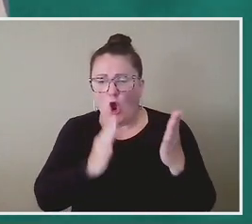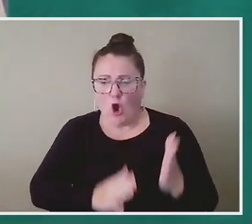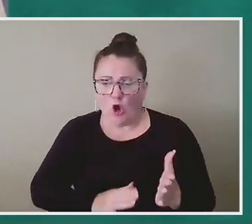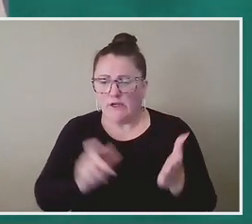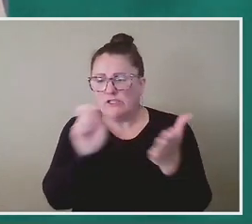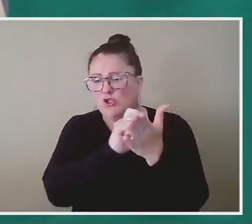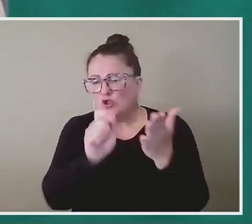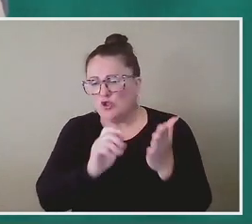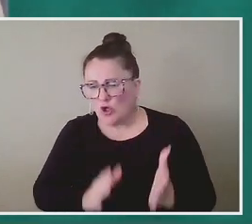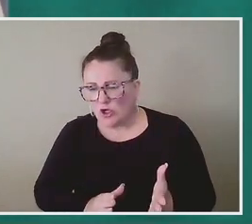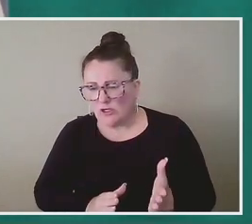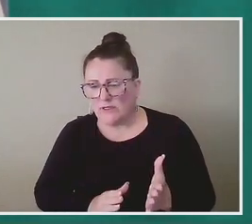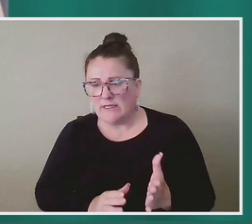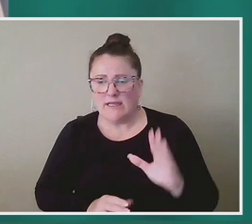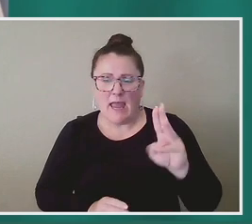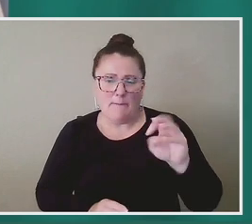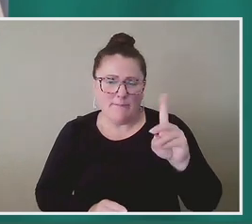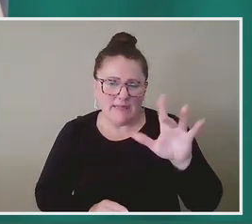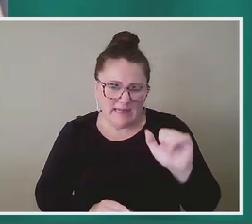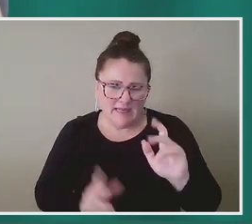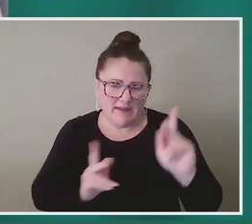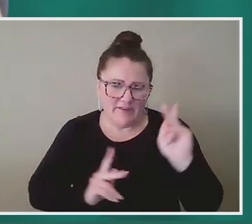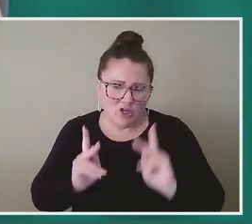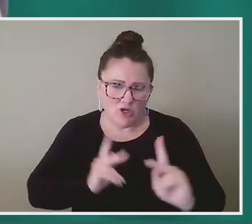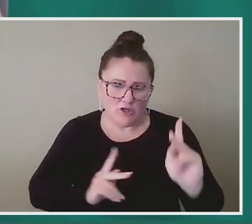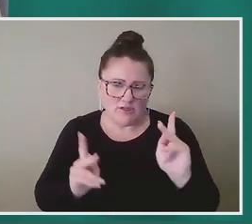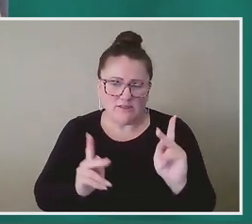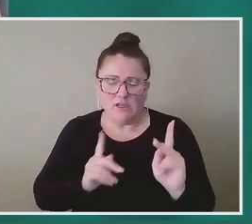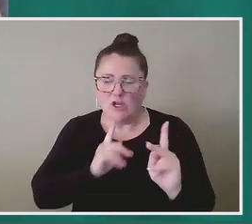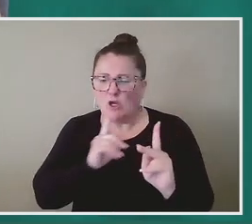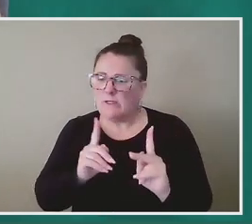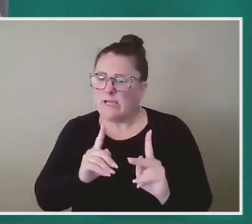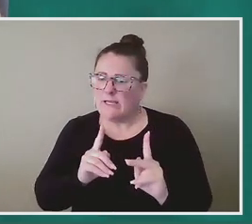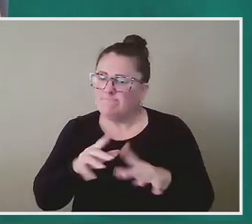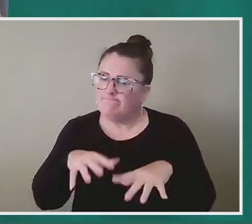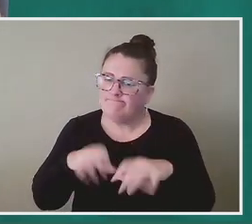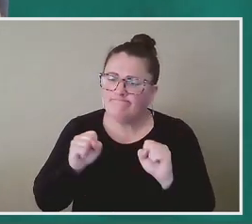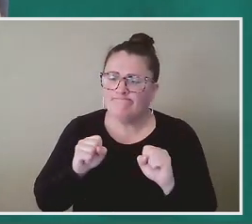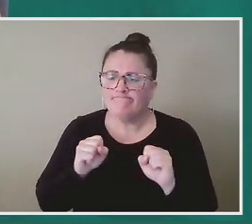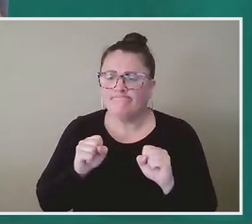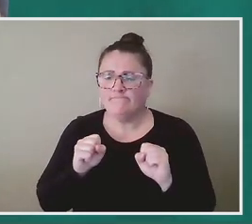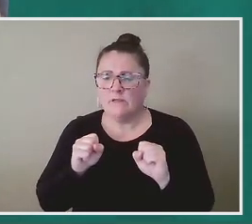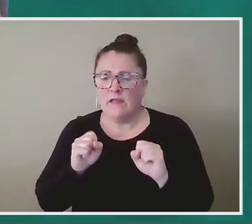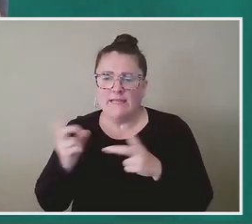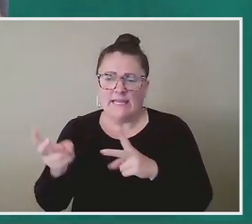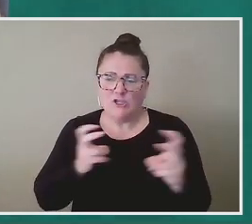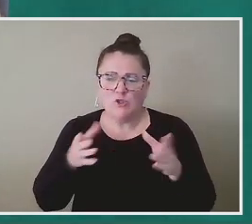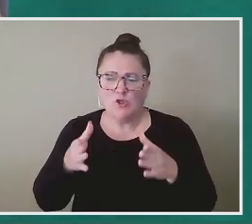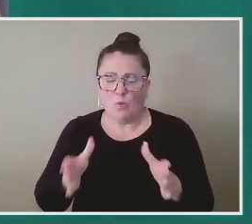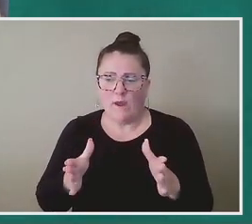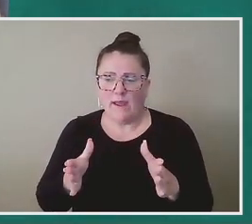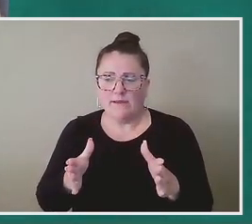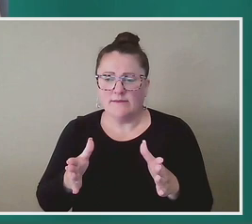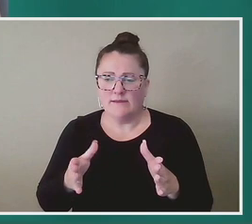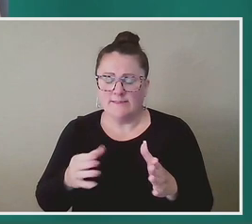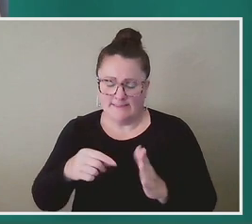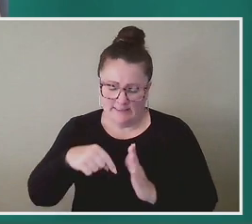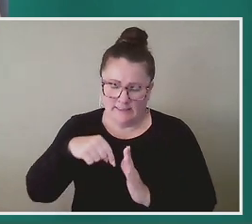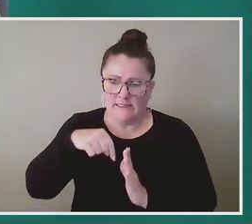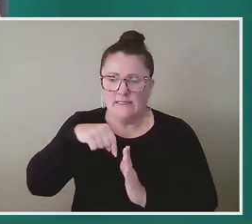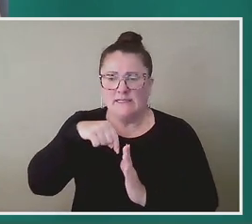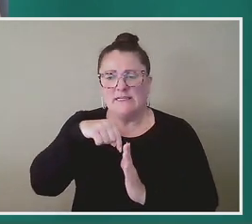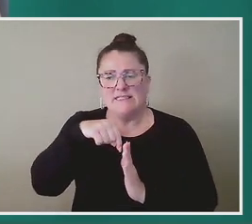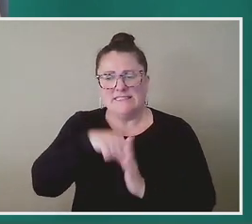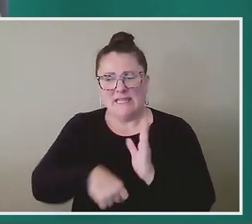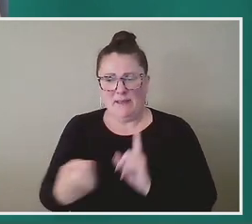media figures who are tackling these issues in ways that have left deep impacts